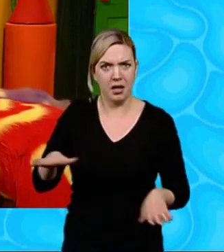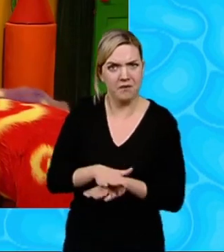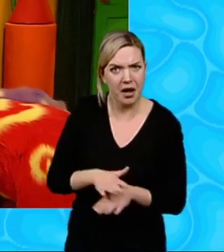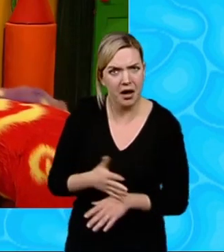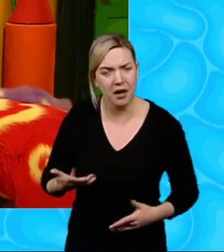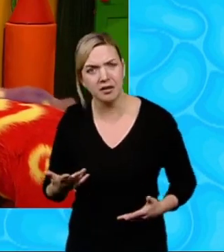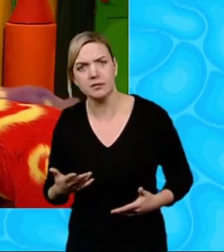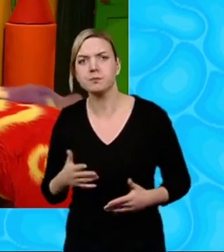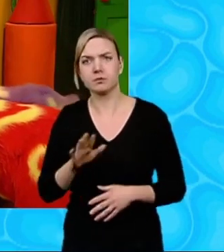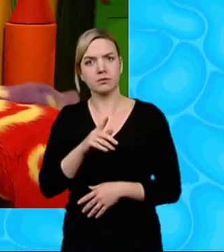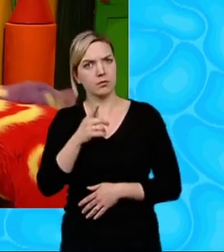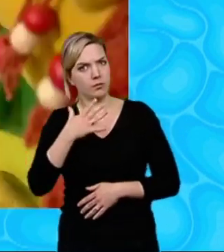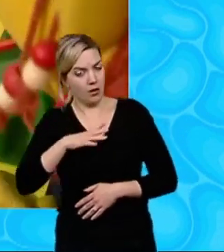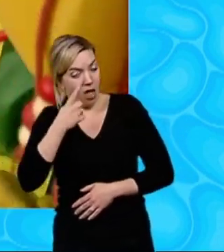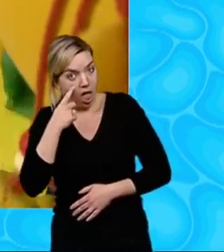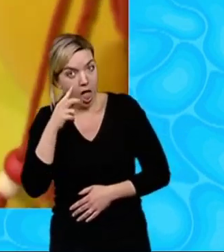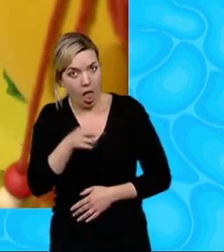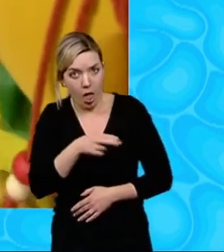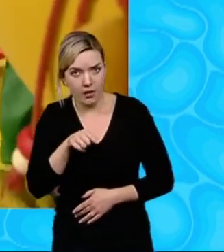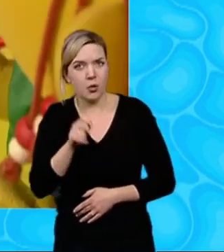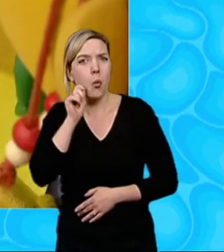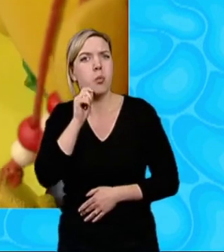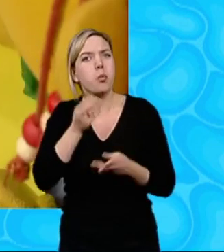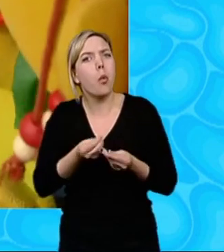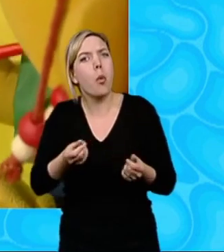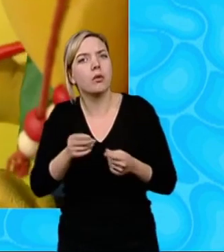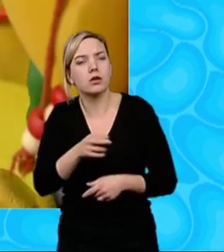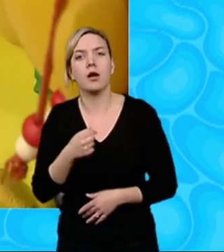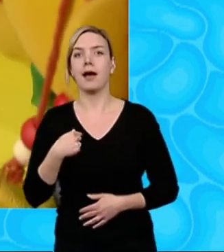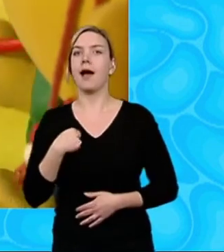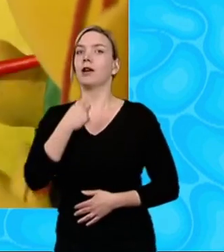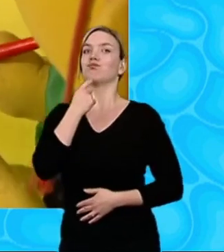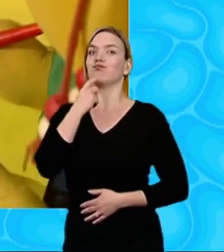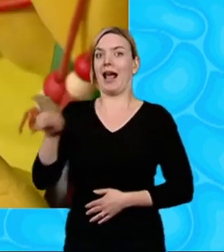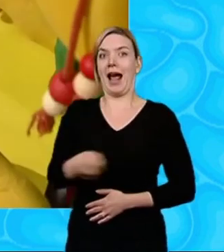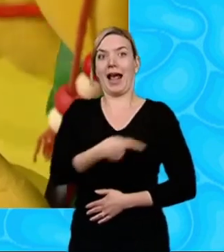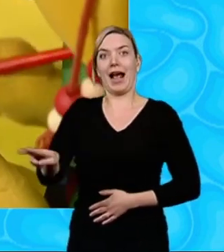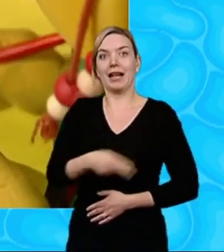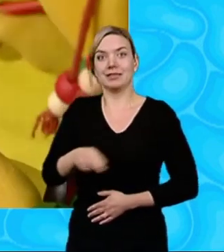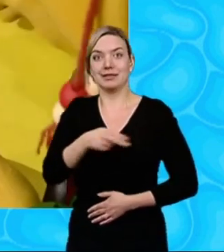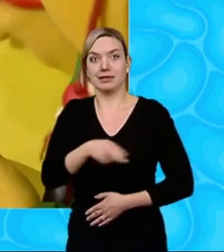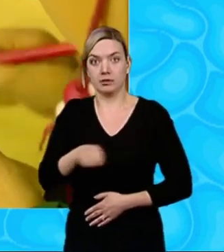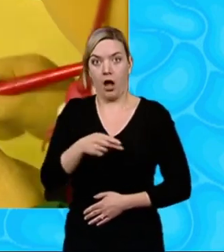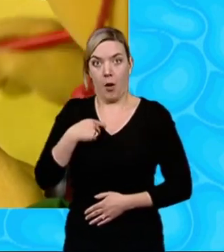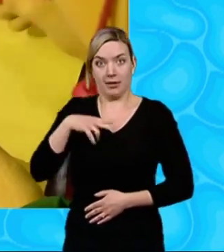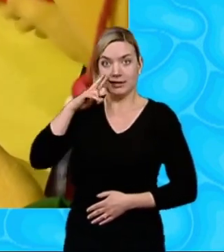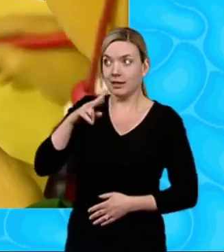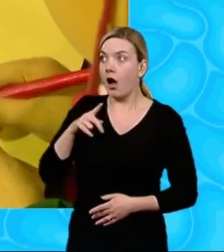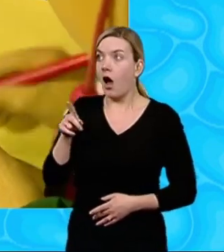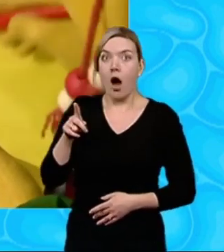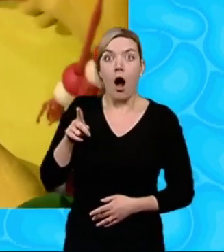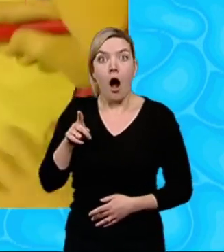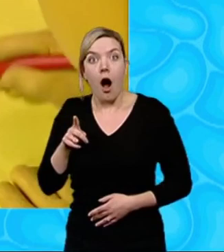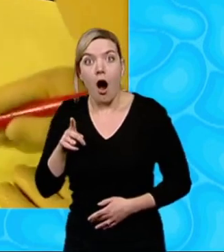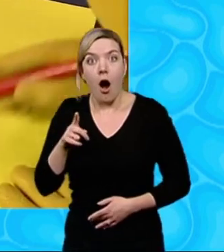Oh, it's quite watery paint Go on OK, I'm going to use some bright red Yep I want to see I want to see Look Oh, she's